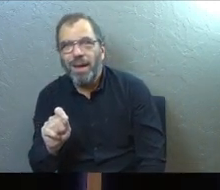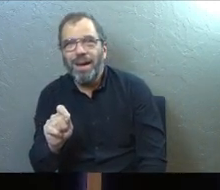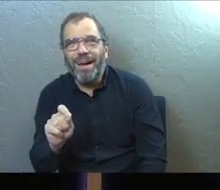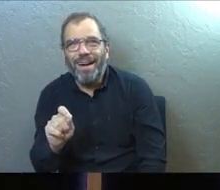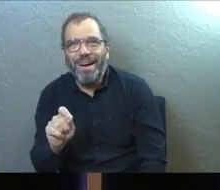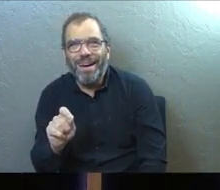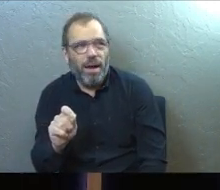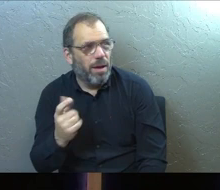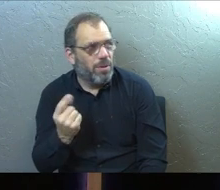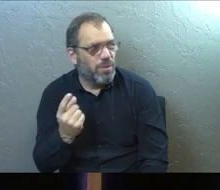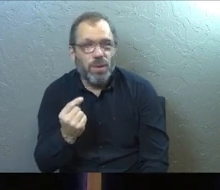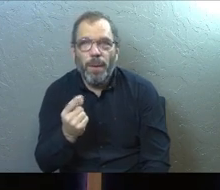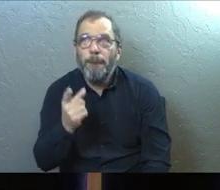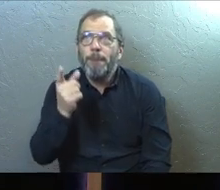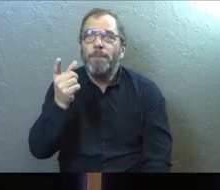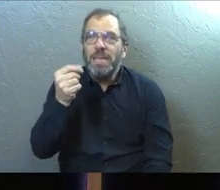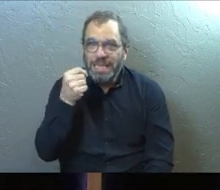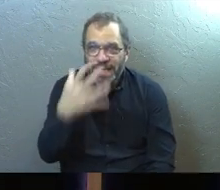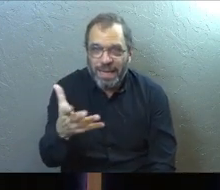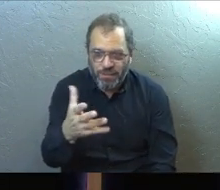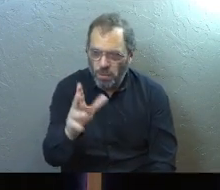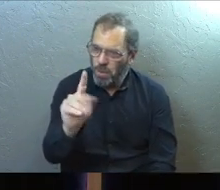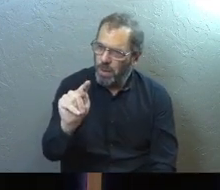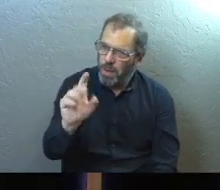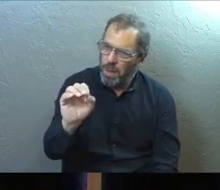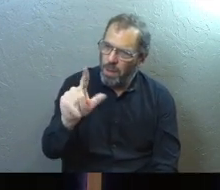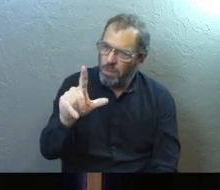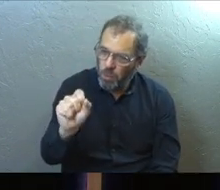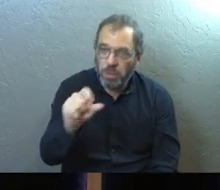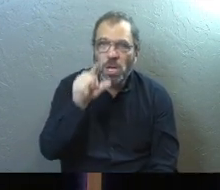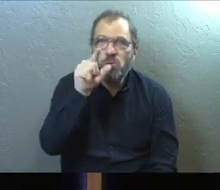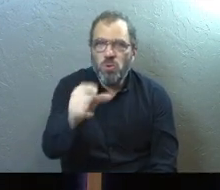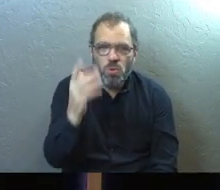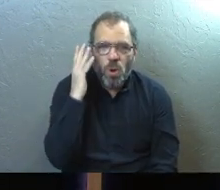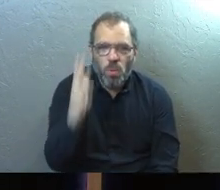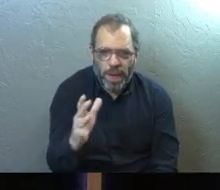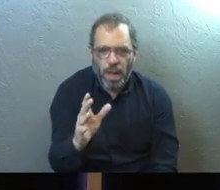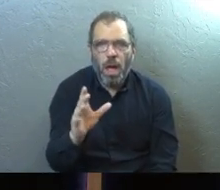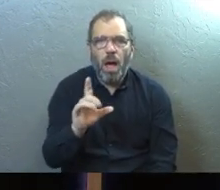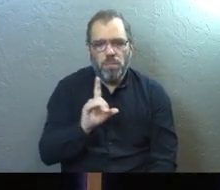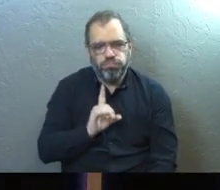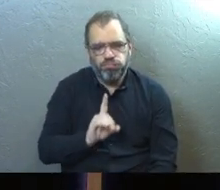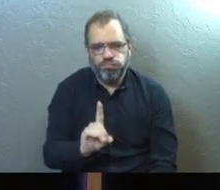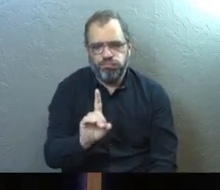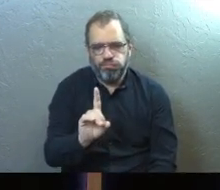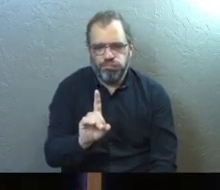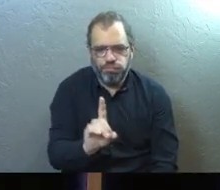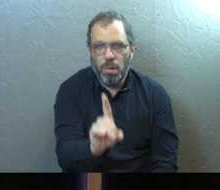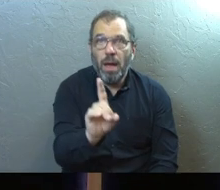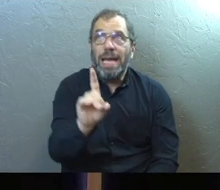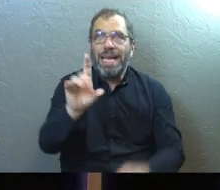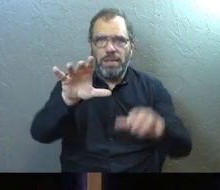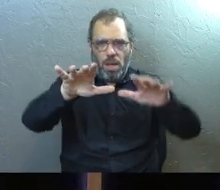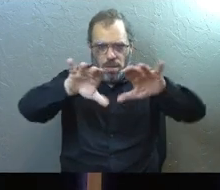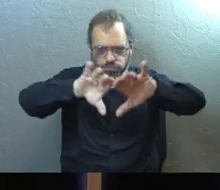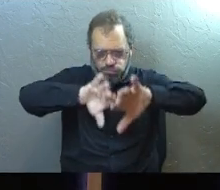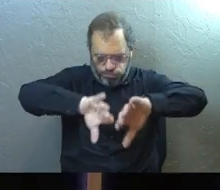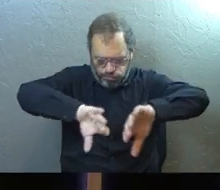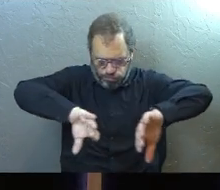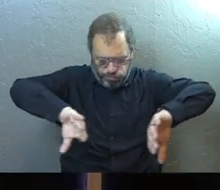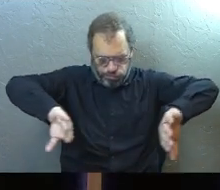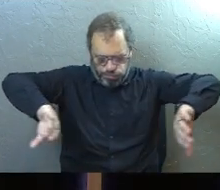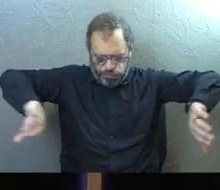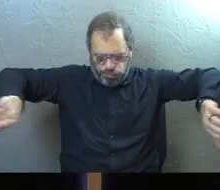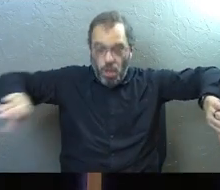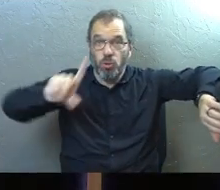What he's going to do is he's going to give you tools so that you can keep walking through. He's going to part the sea so that